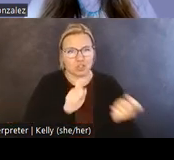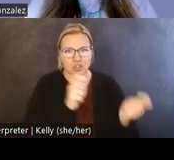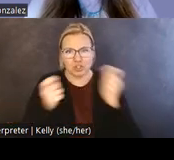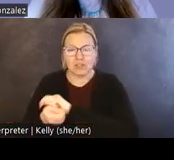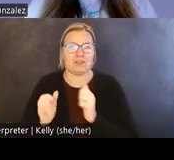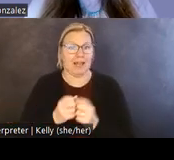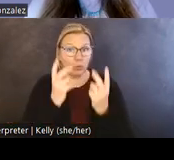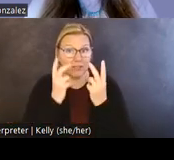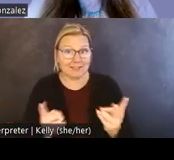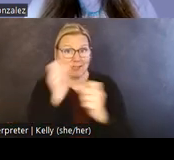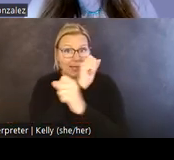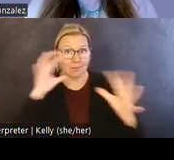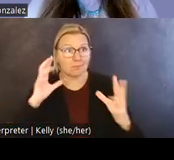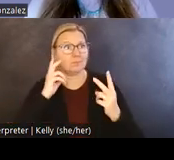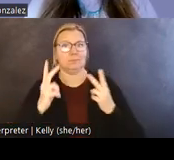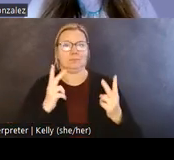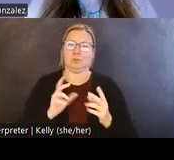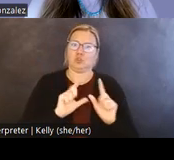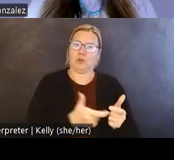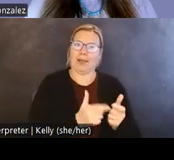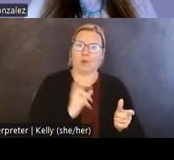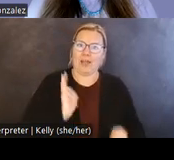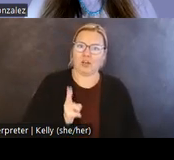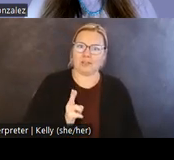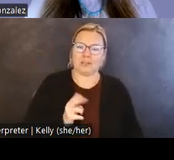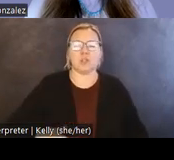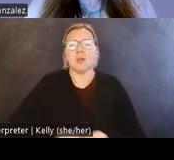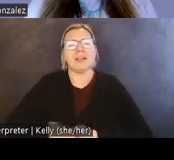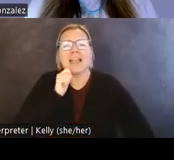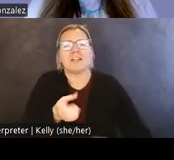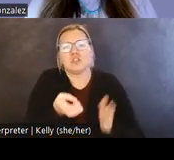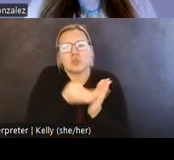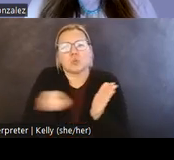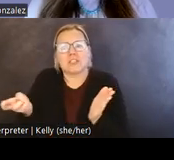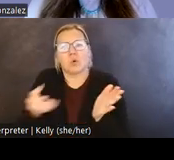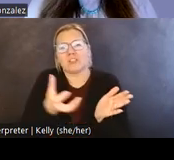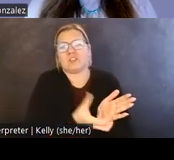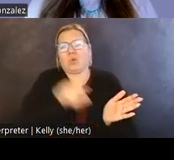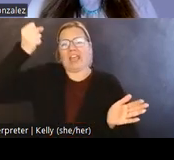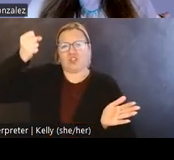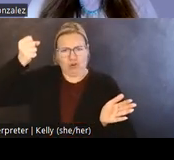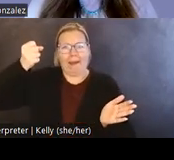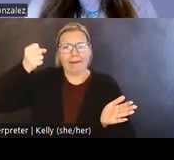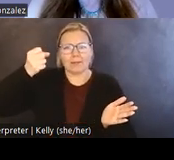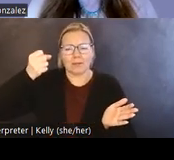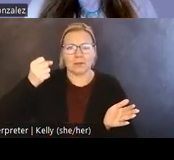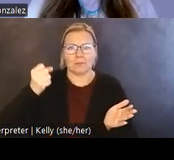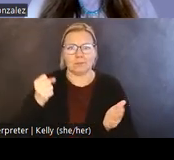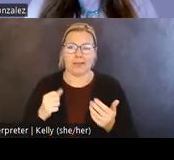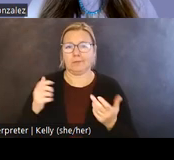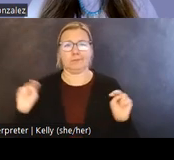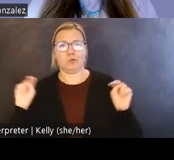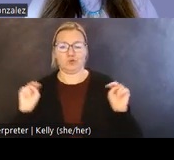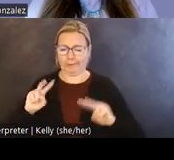interact with tribal heritage. They go from being resources that we extract to objectively to or objectively study